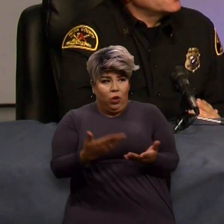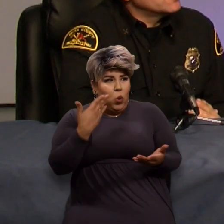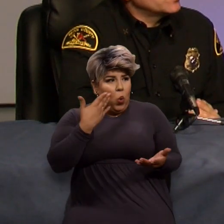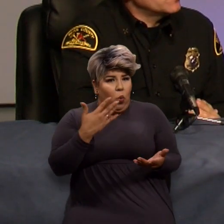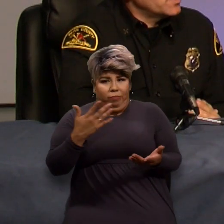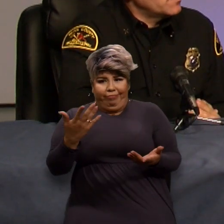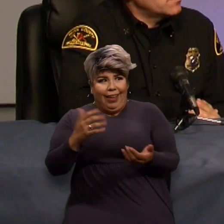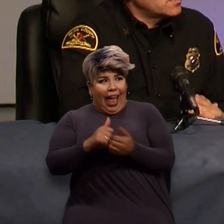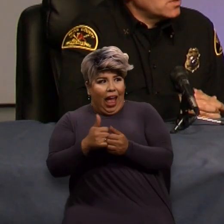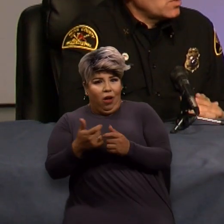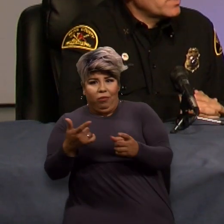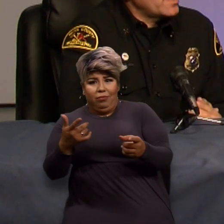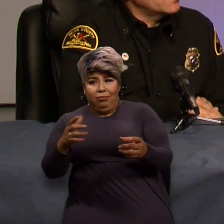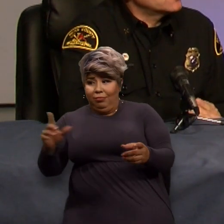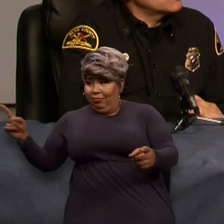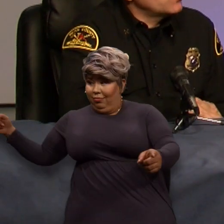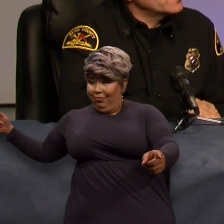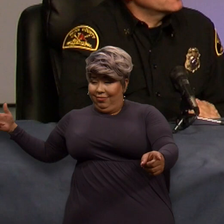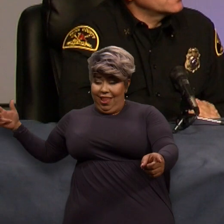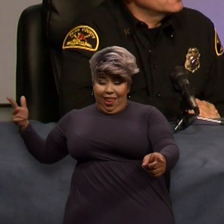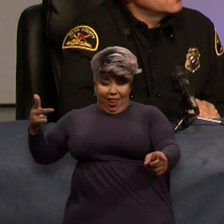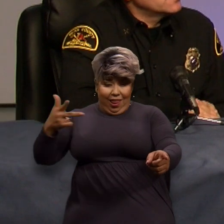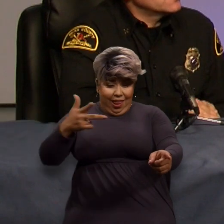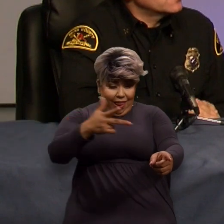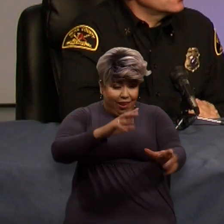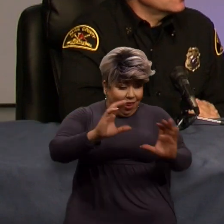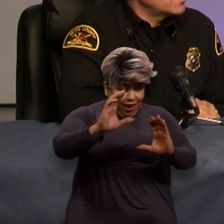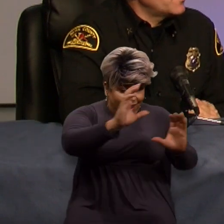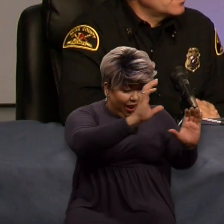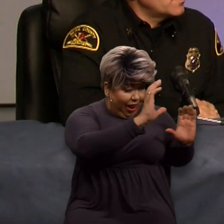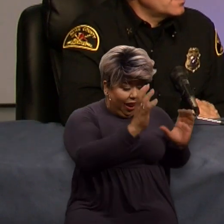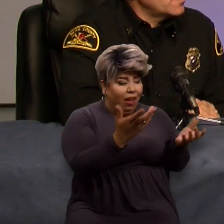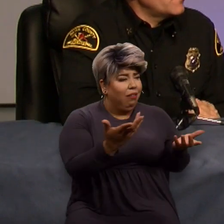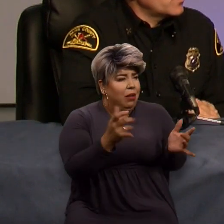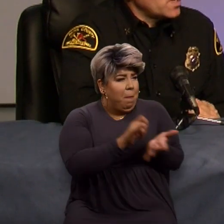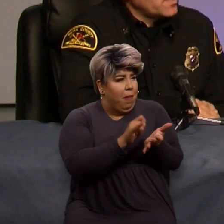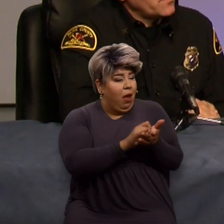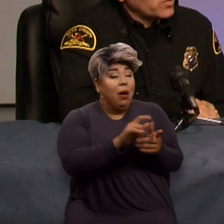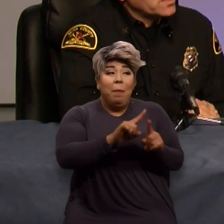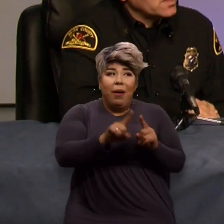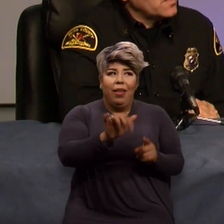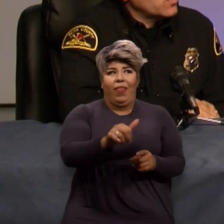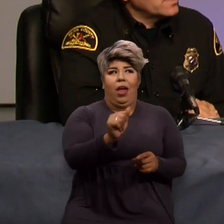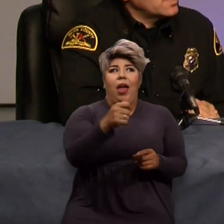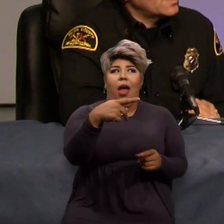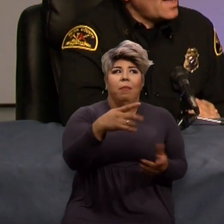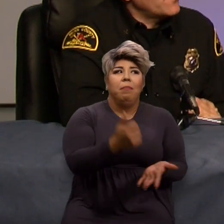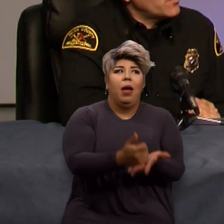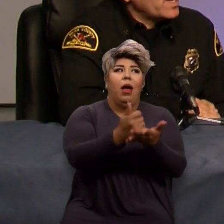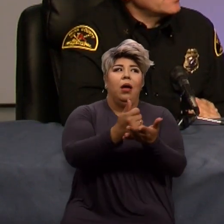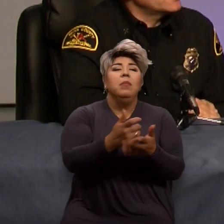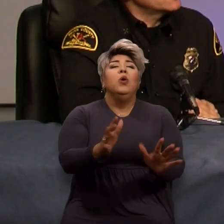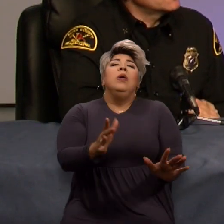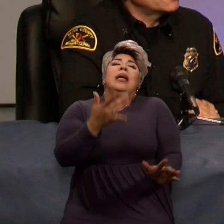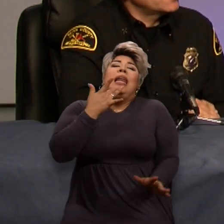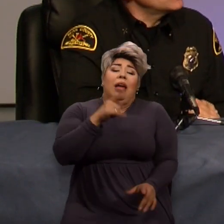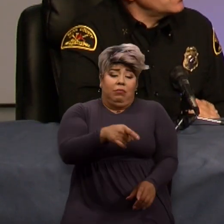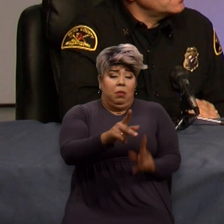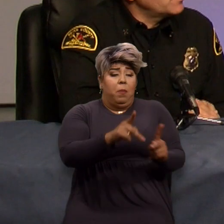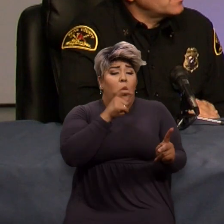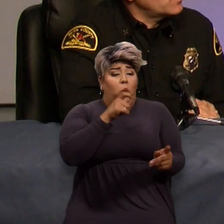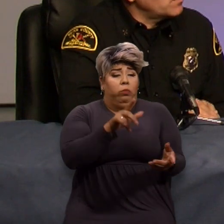Yeah. And to be able to, to locate so quickly is essential. if there, fortunately there wasn't life threatening